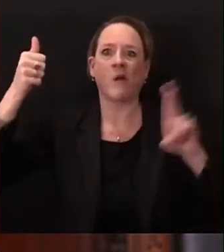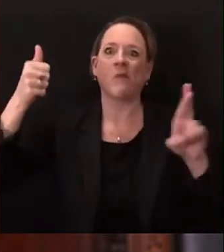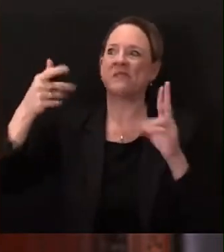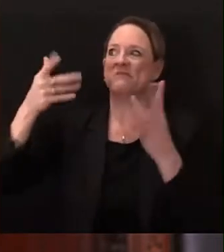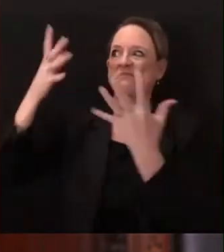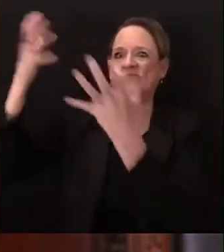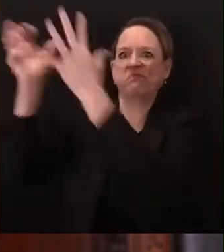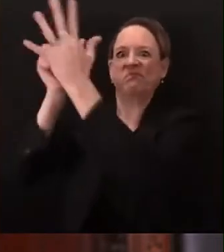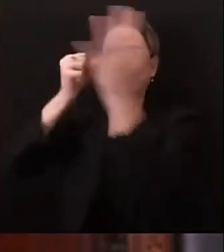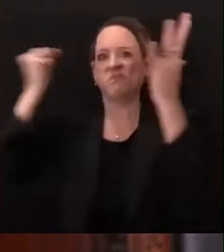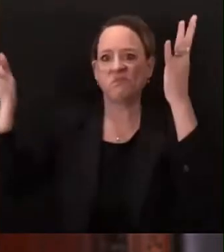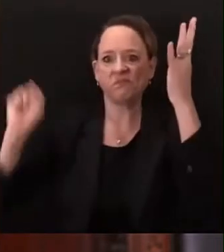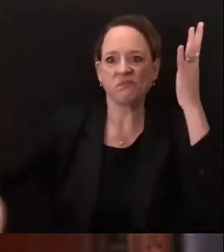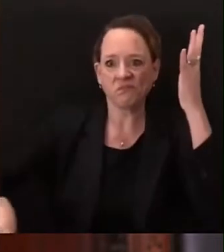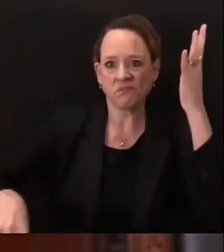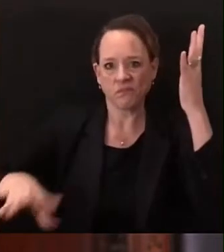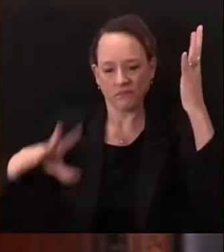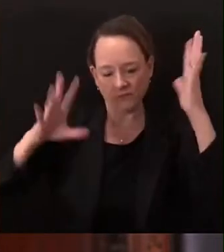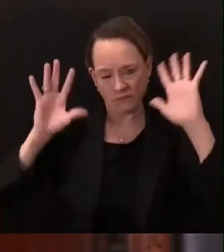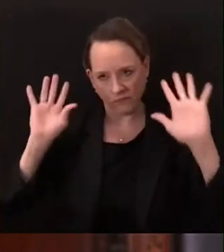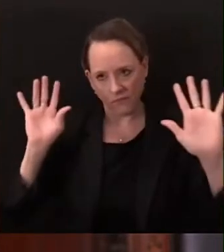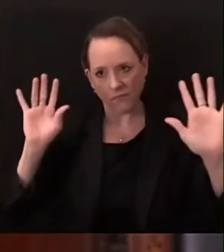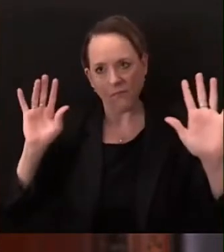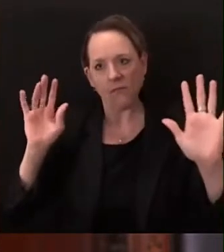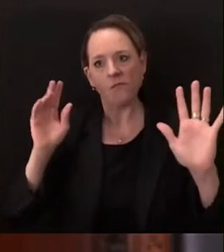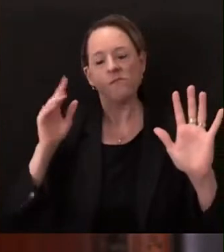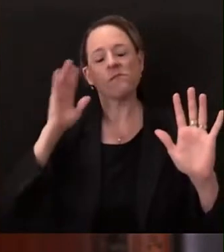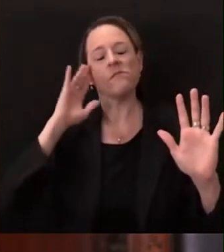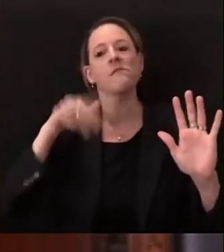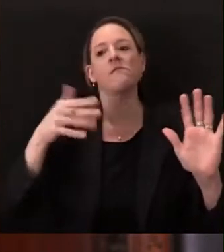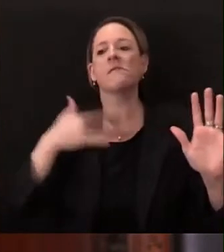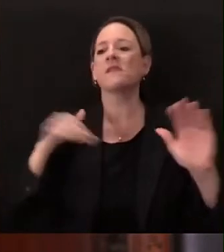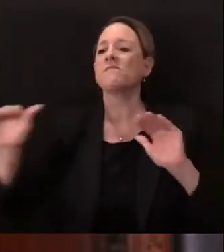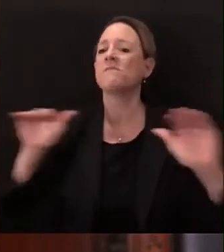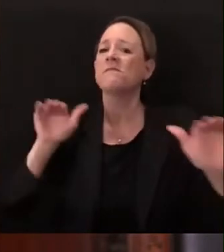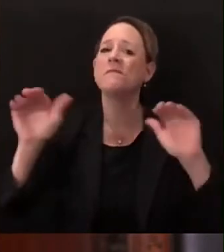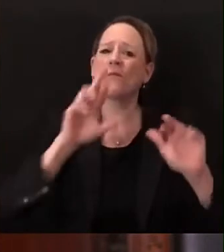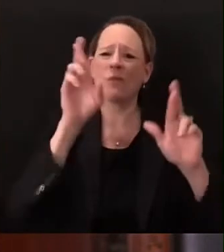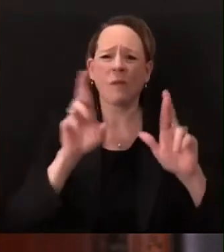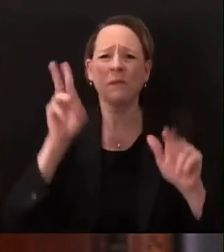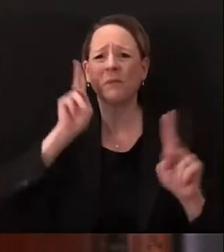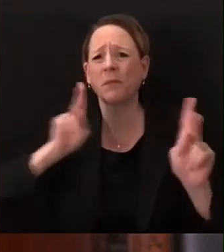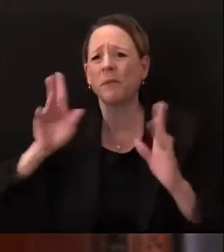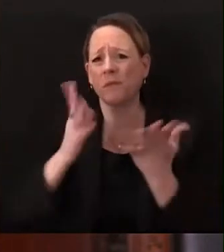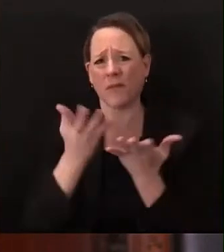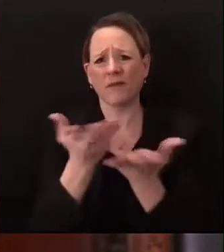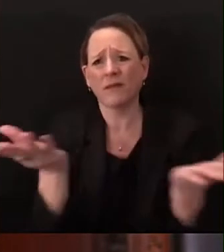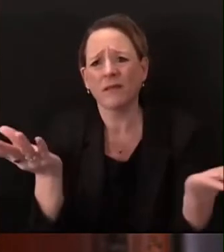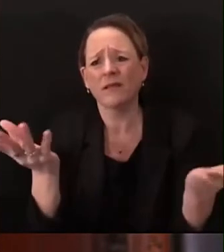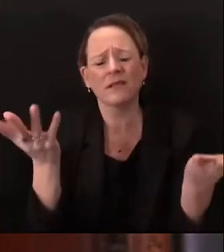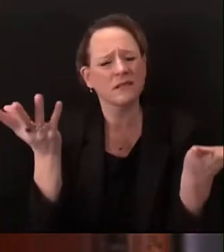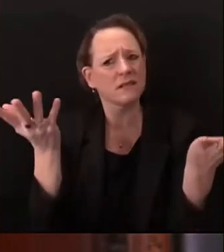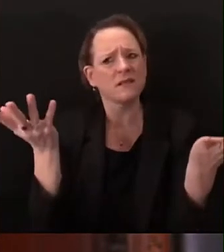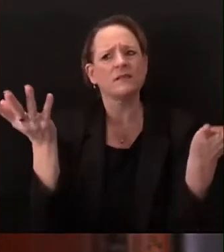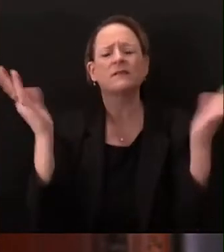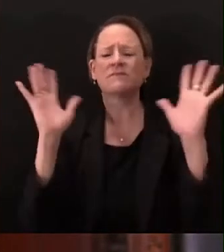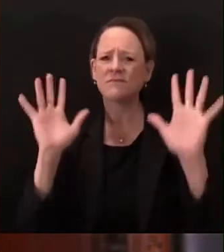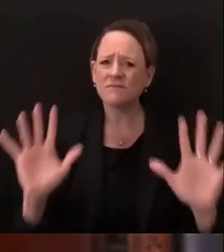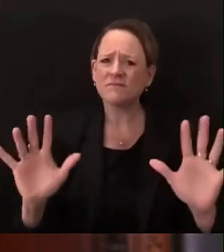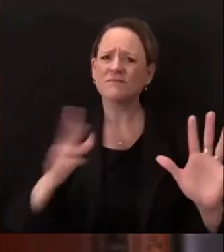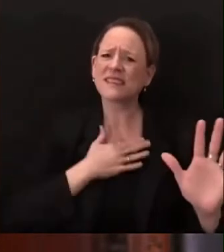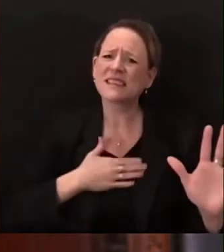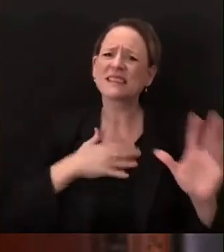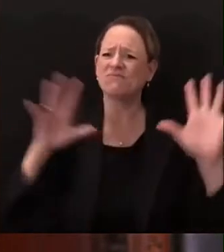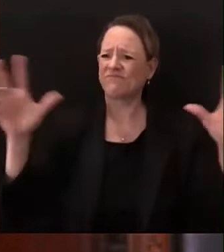once again calling on republicans to withdraw their support for this lawsuit and to publicly support our new public health